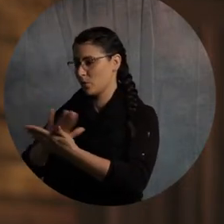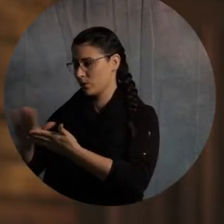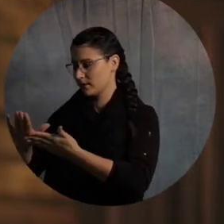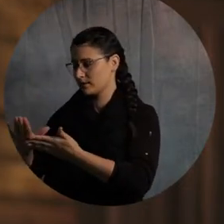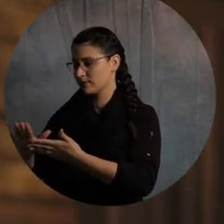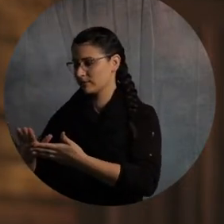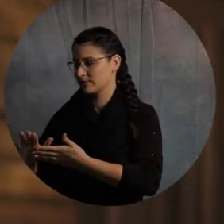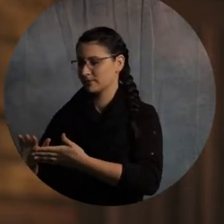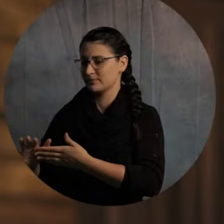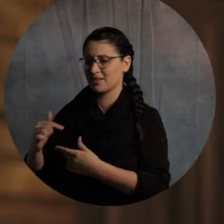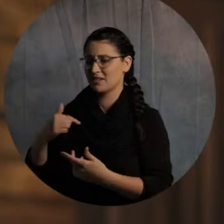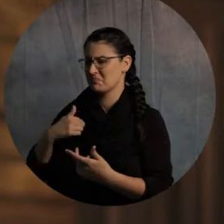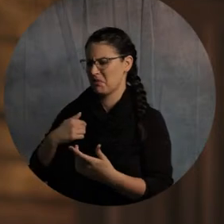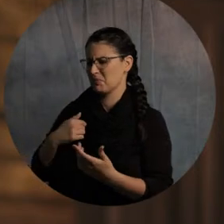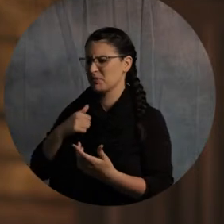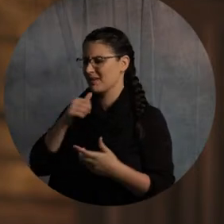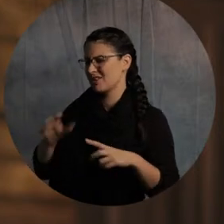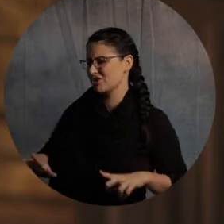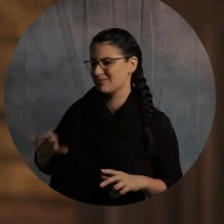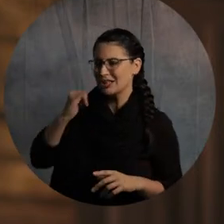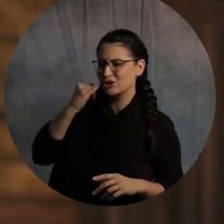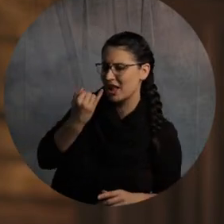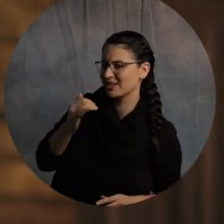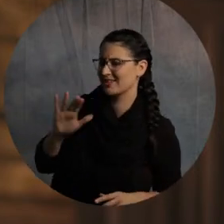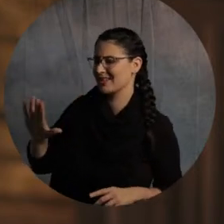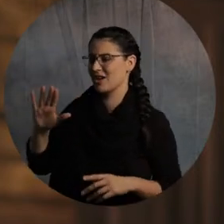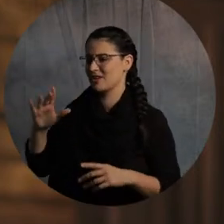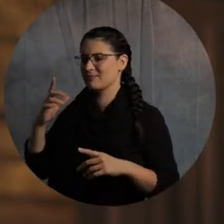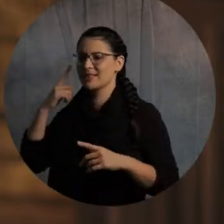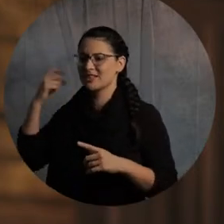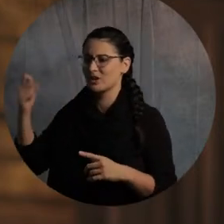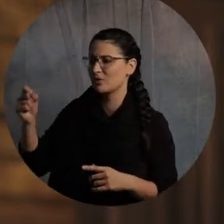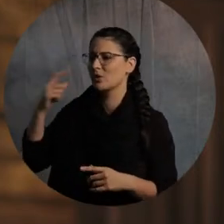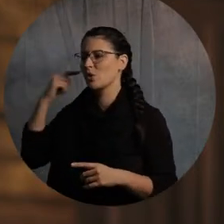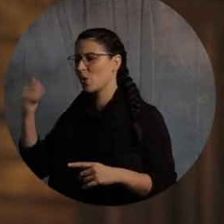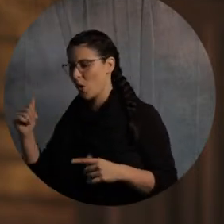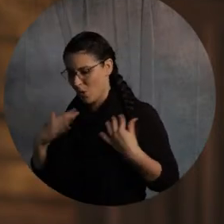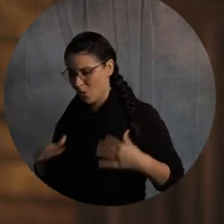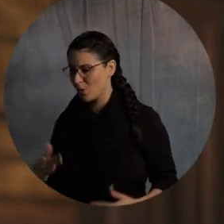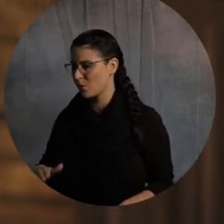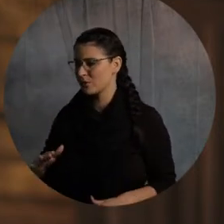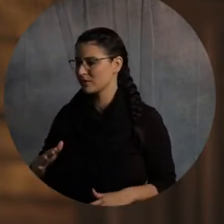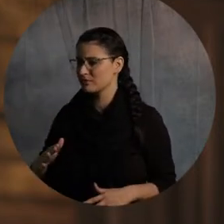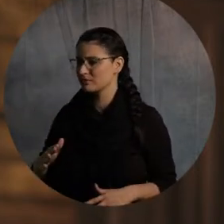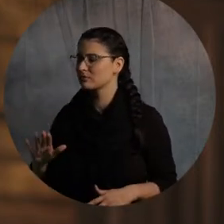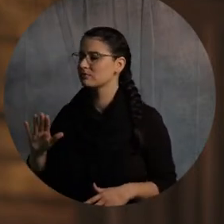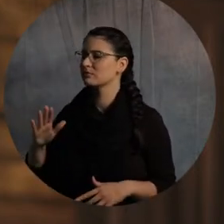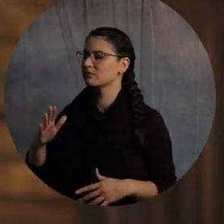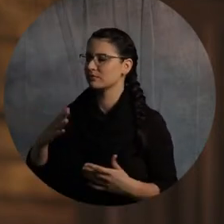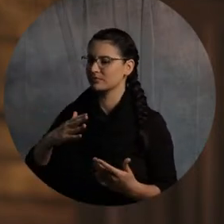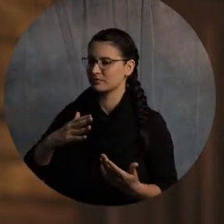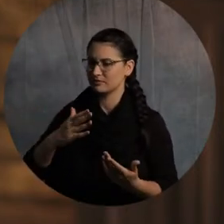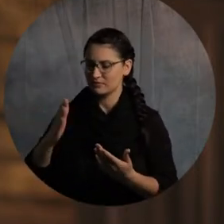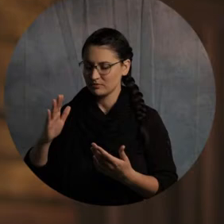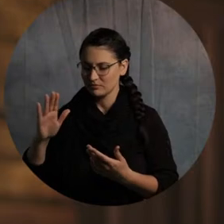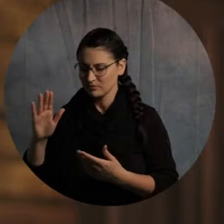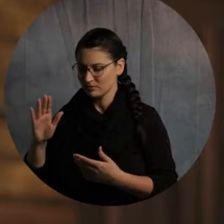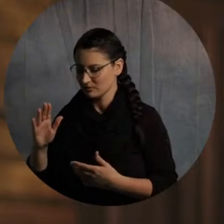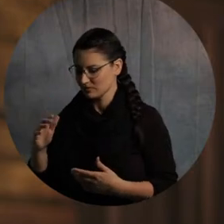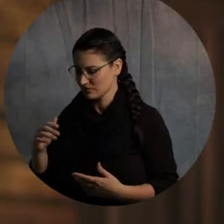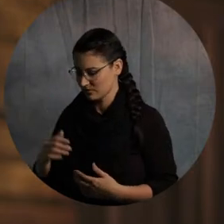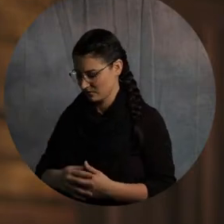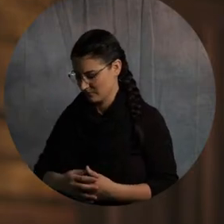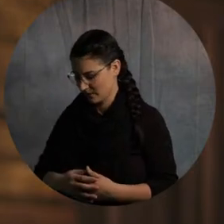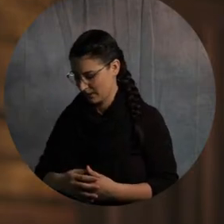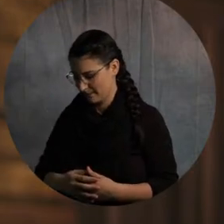no one's silver or gold or apparel. So yourselves know that these hands ministered to my necessities and to those who are with me. So I was there